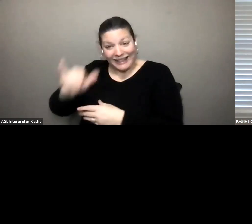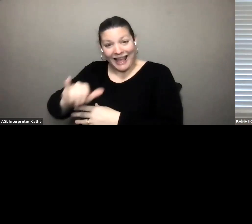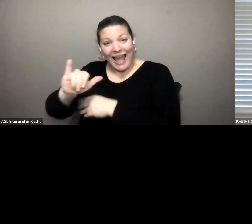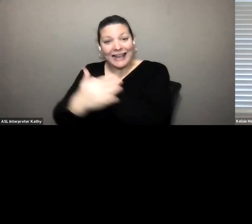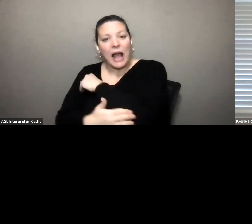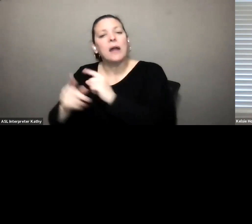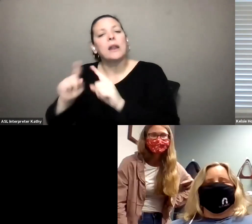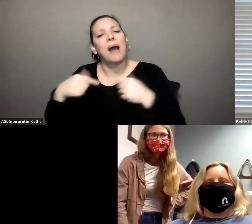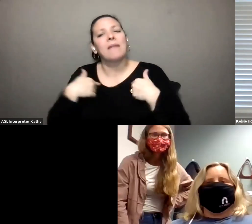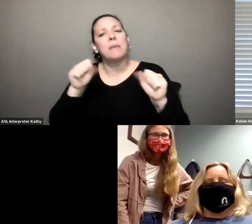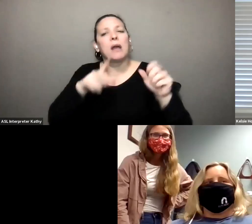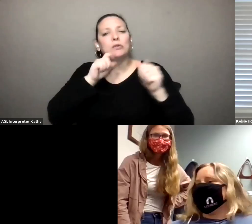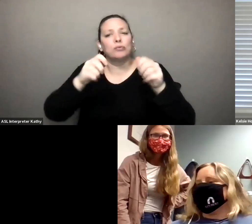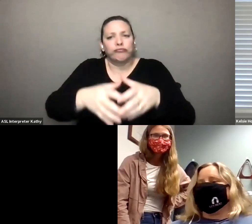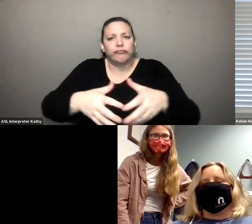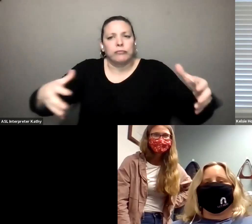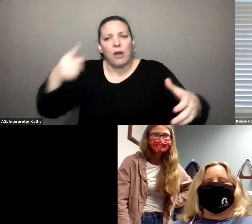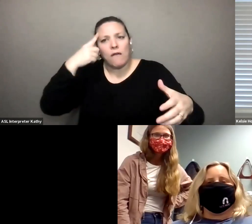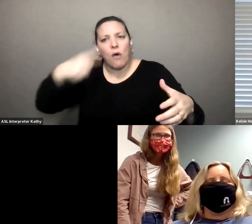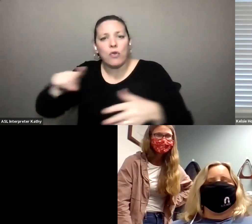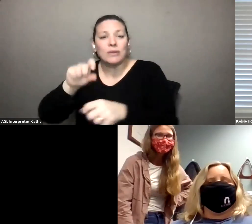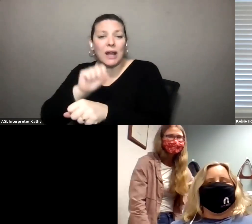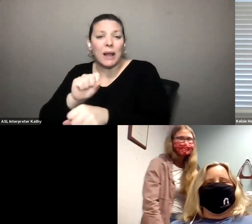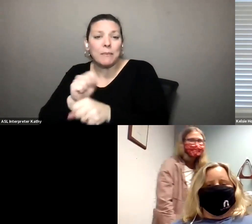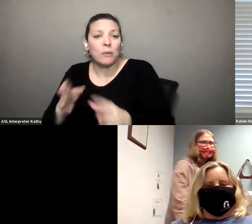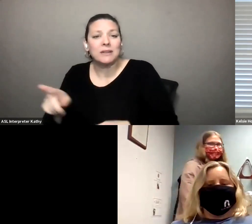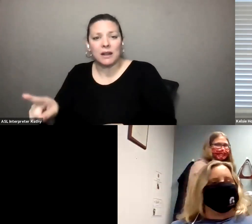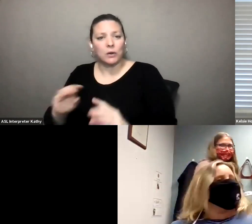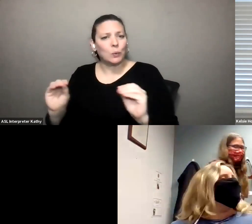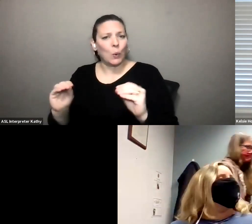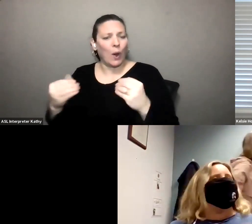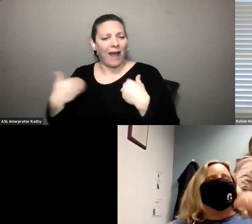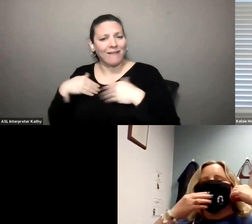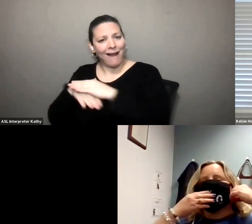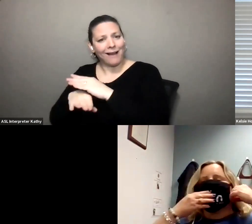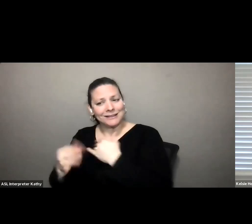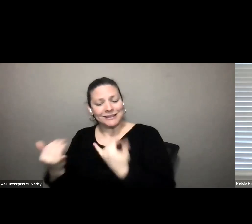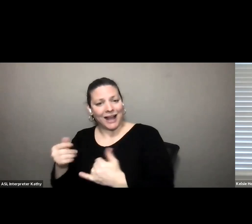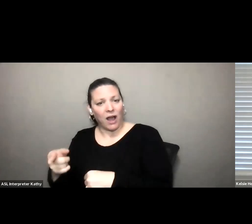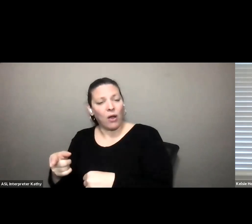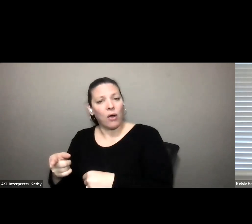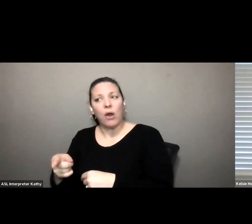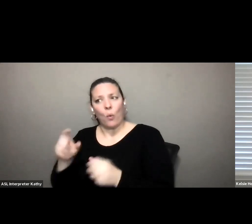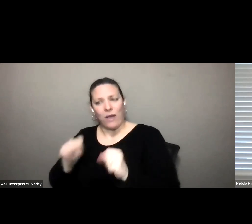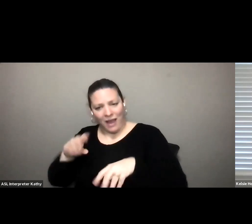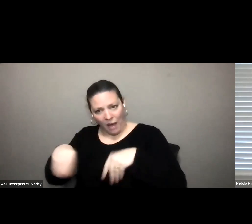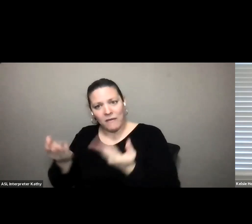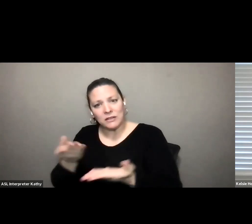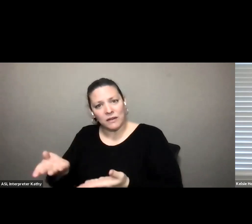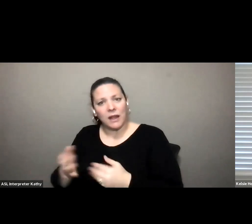reach those employment centers that are not currently being served and pursue those different service opportunities